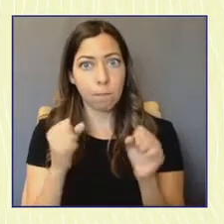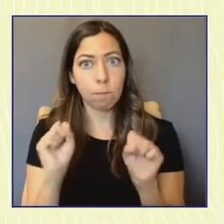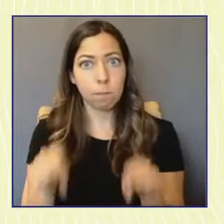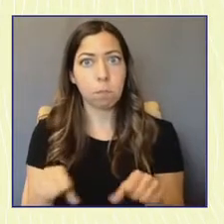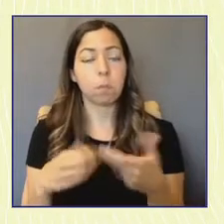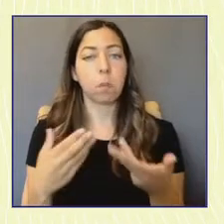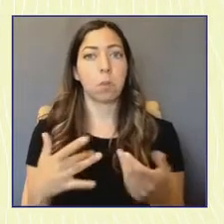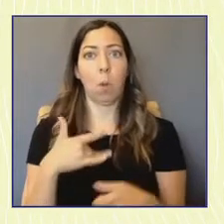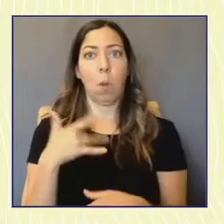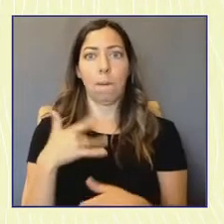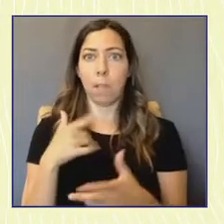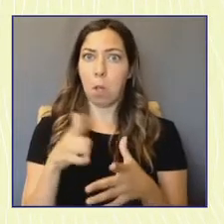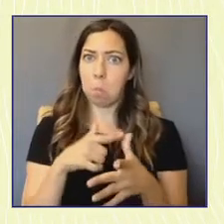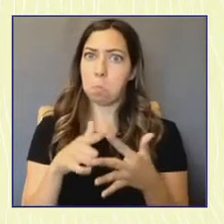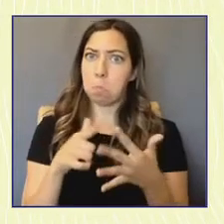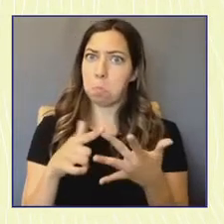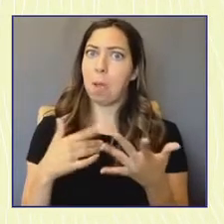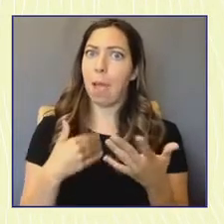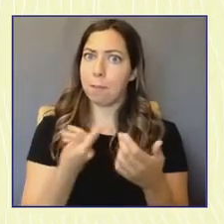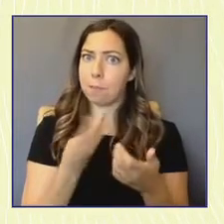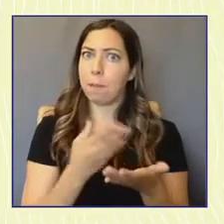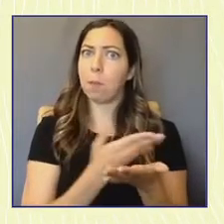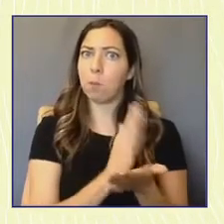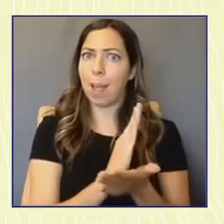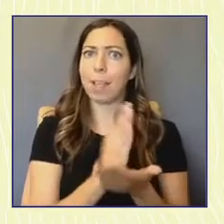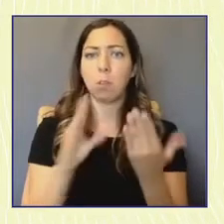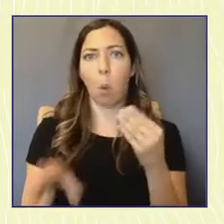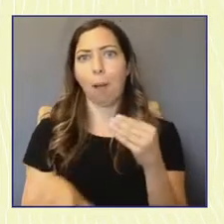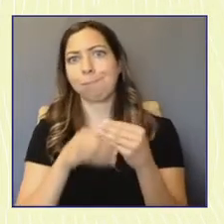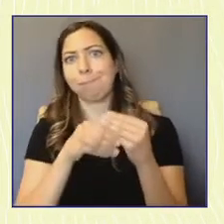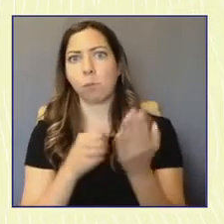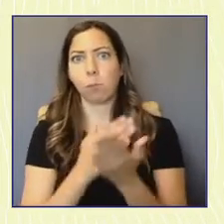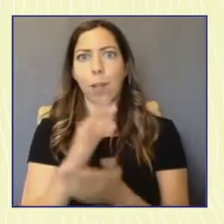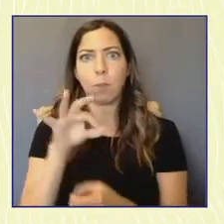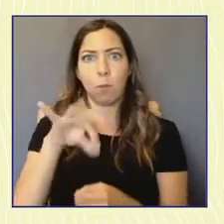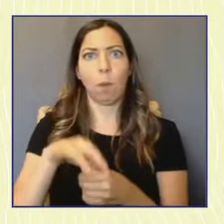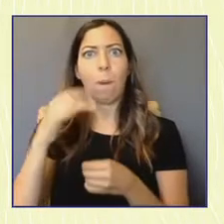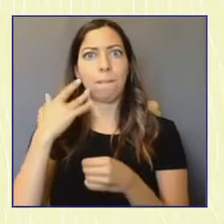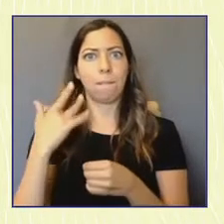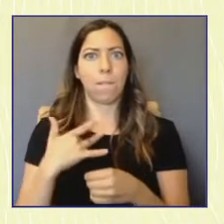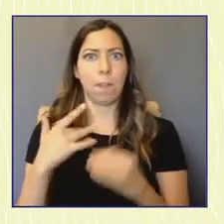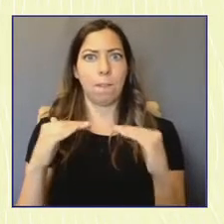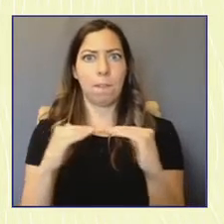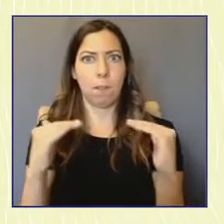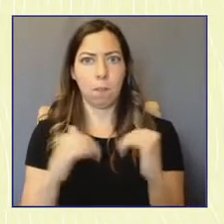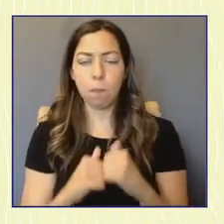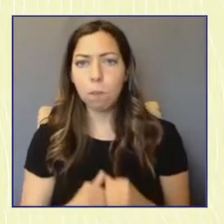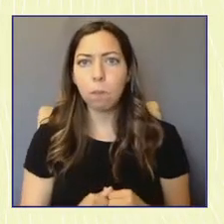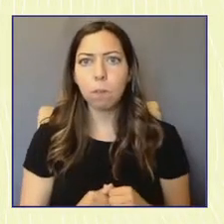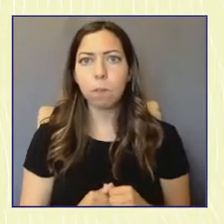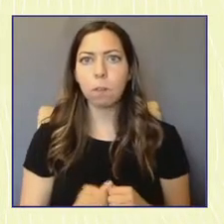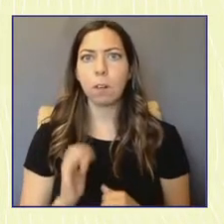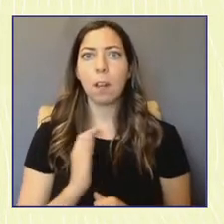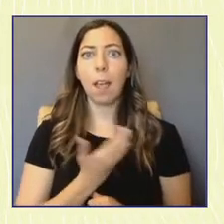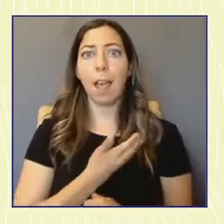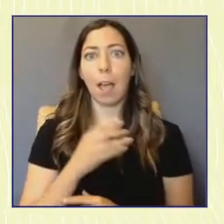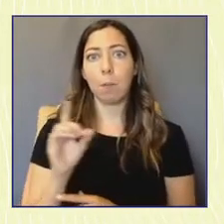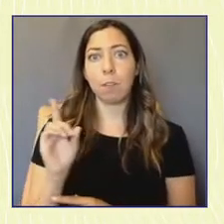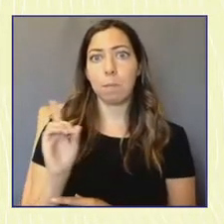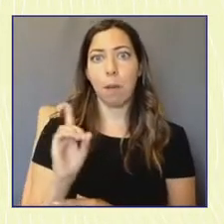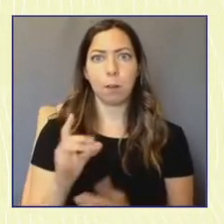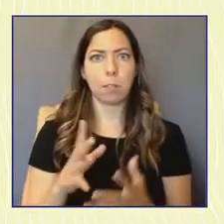only fair to allow them the right to vote. As our democracy faces unprecedented attacks,